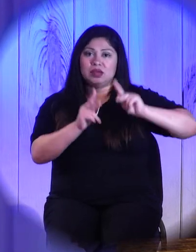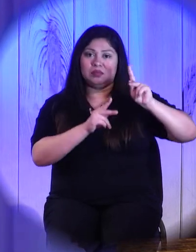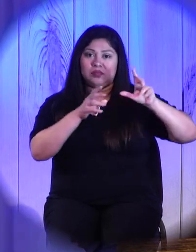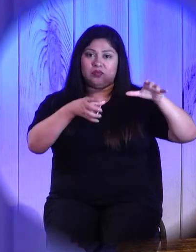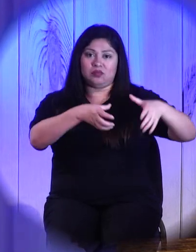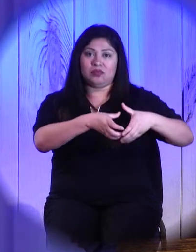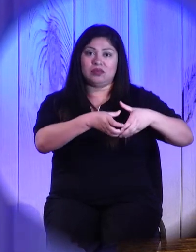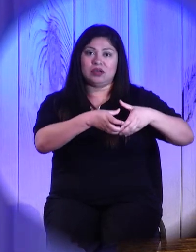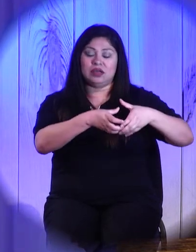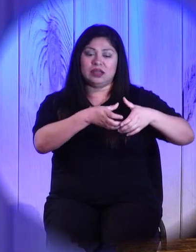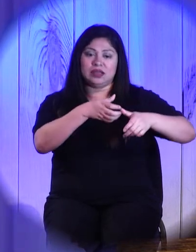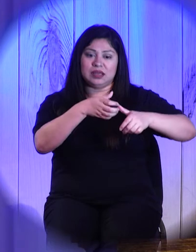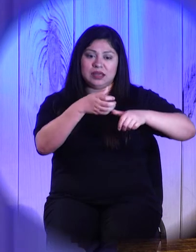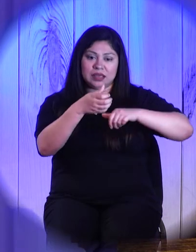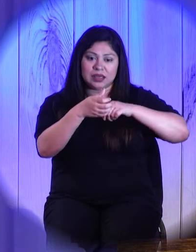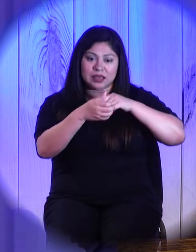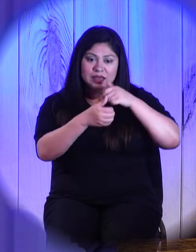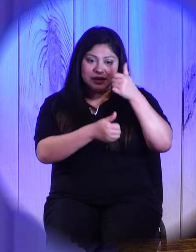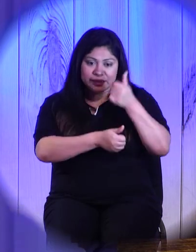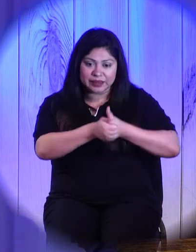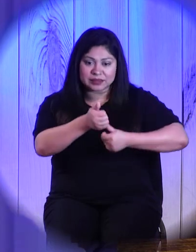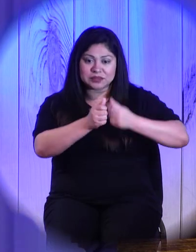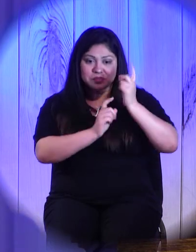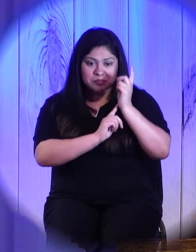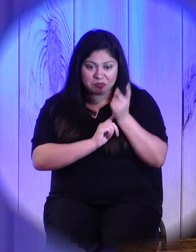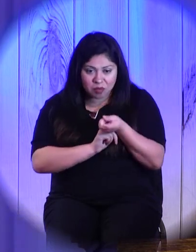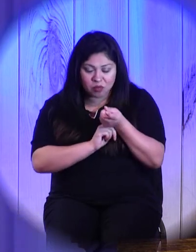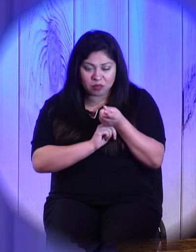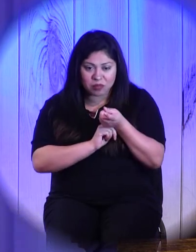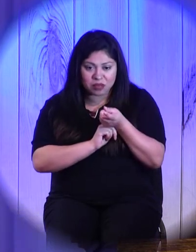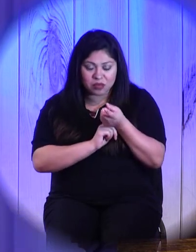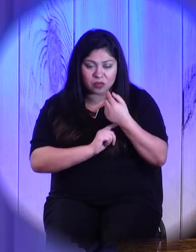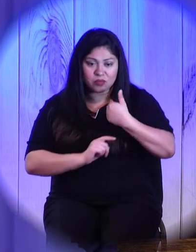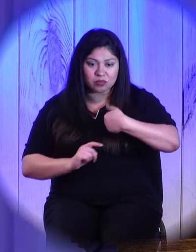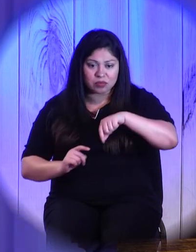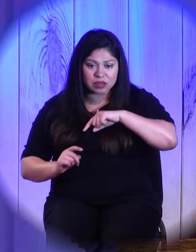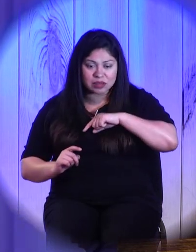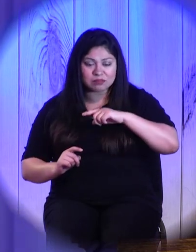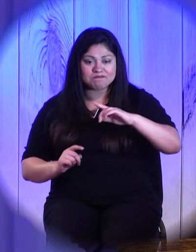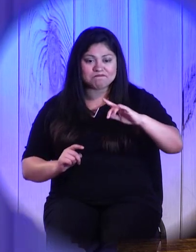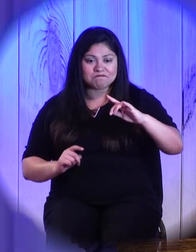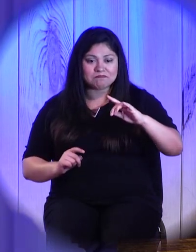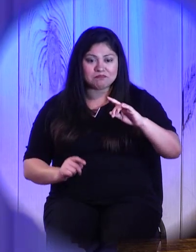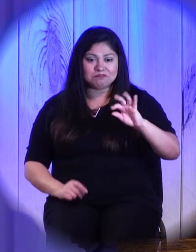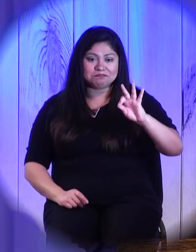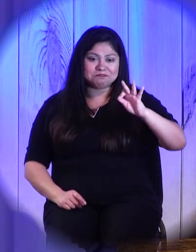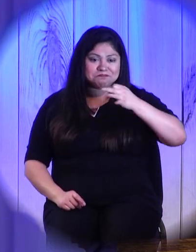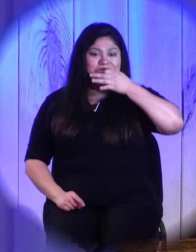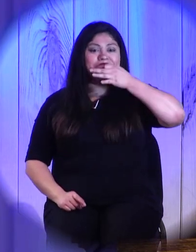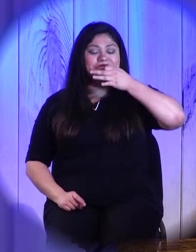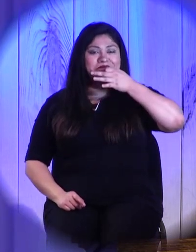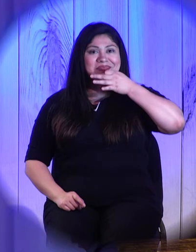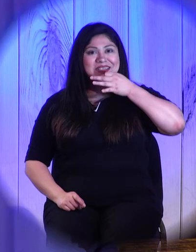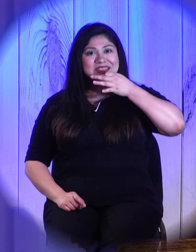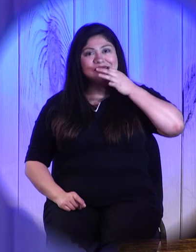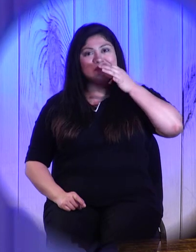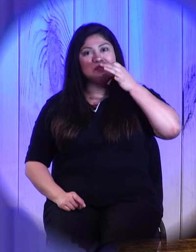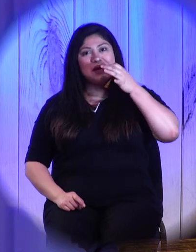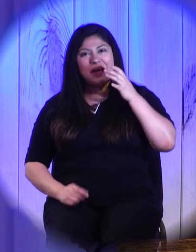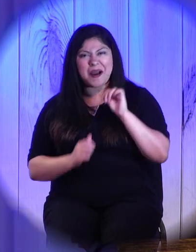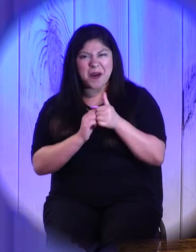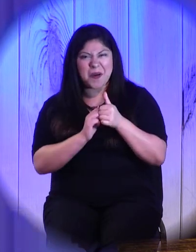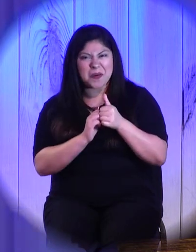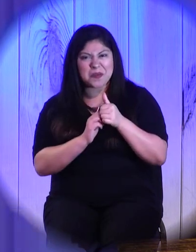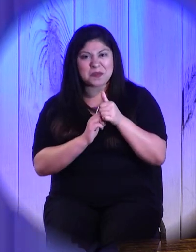excels in mercy? Just takes a posture that says, no matter what happens,